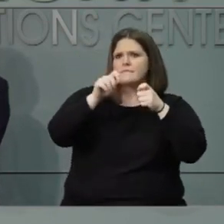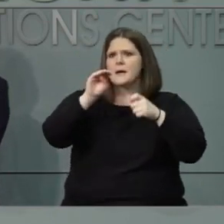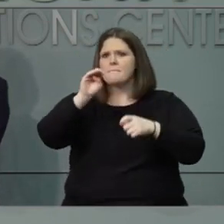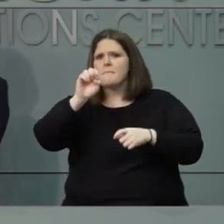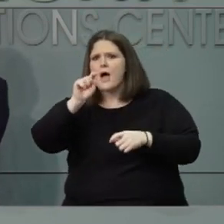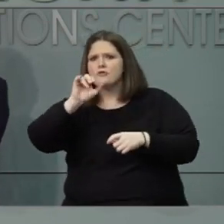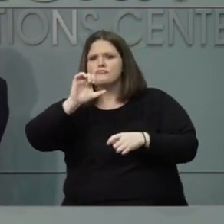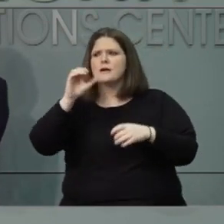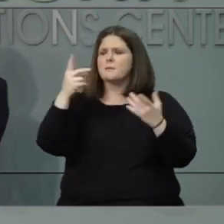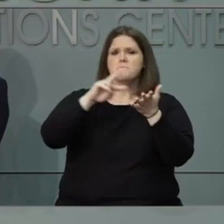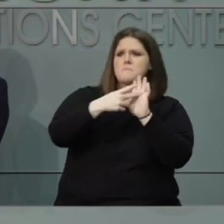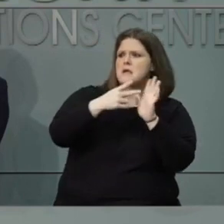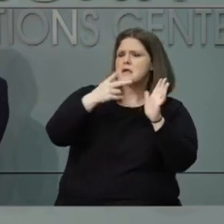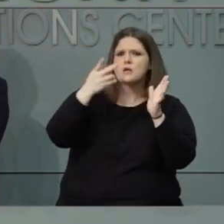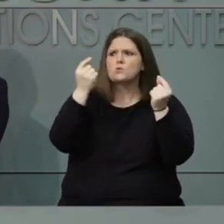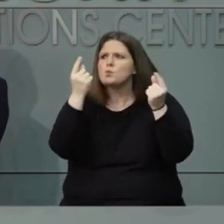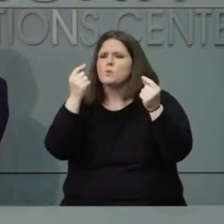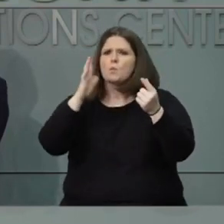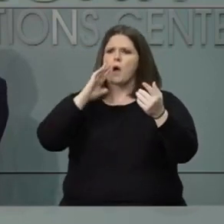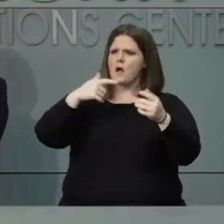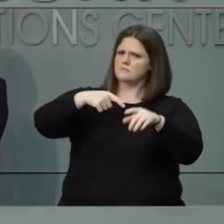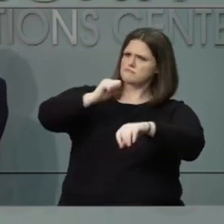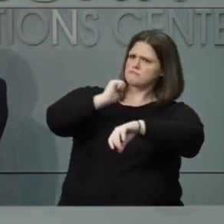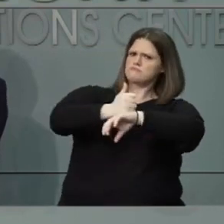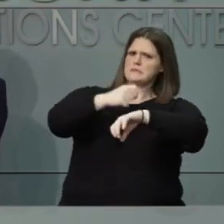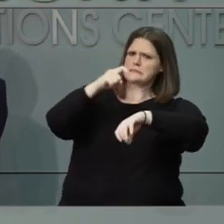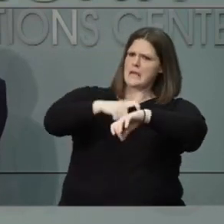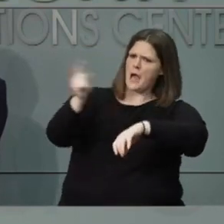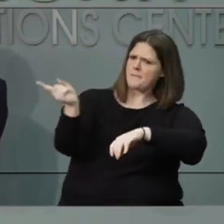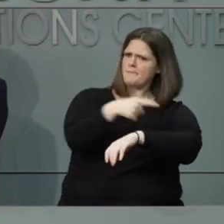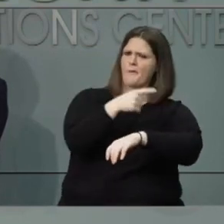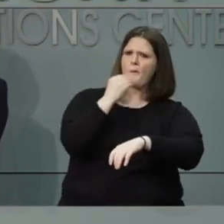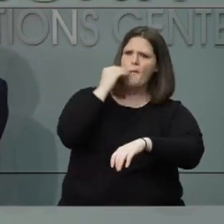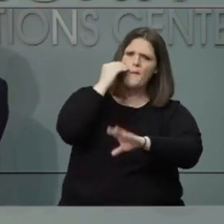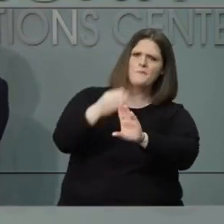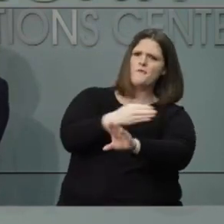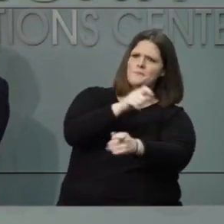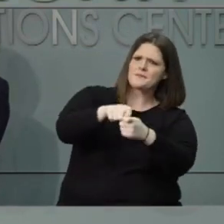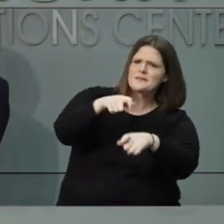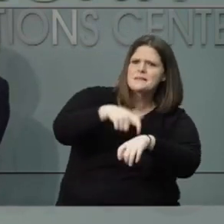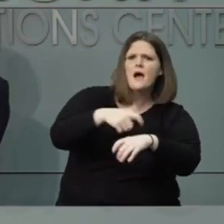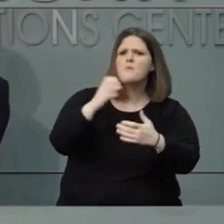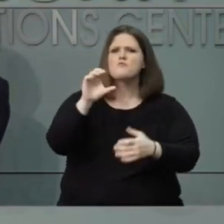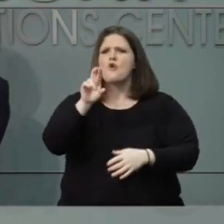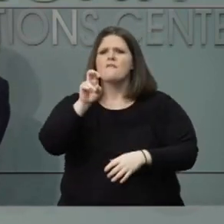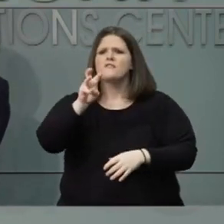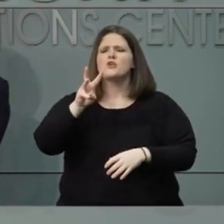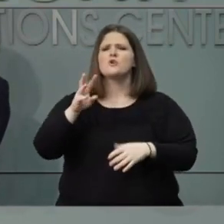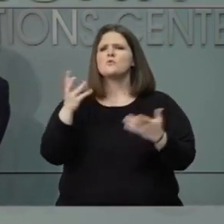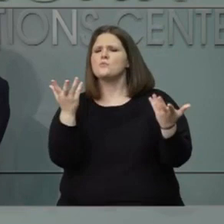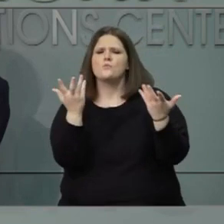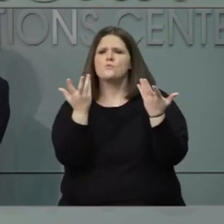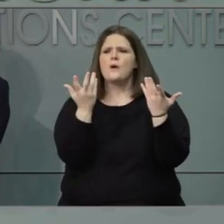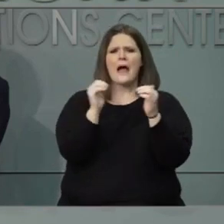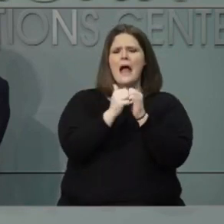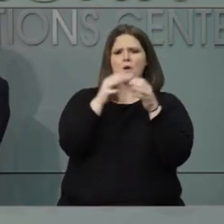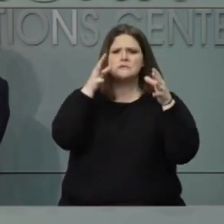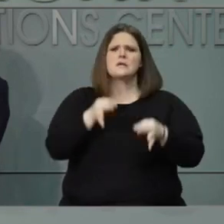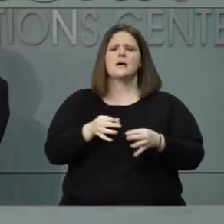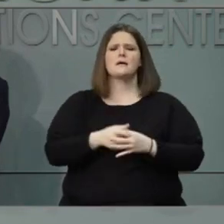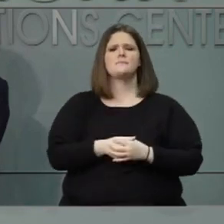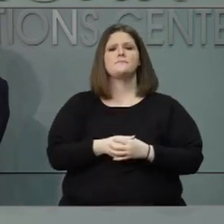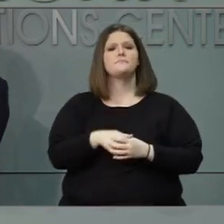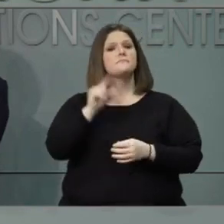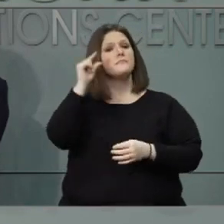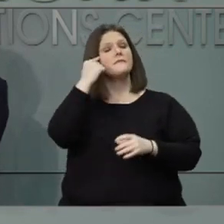lowering capacity limits, for instance? So we have to remember that we have a number of safeguards that are already in place.